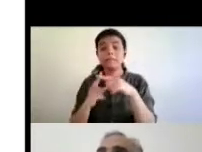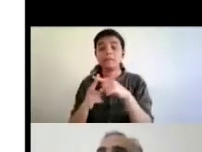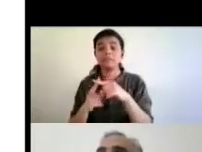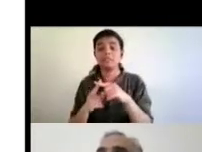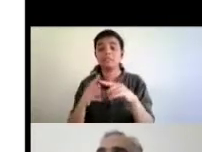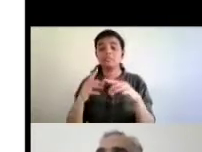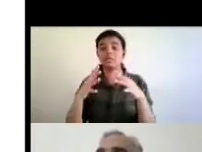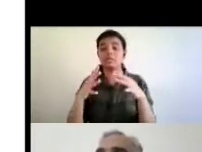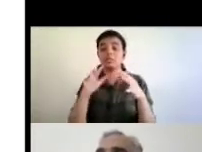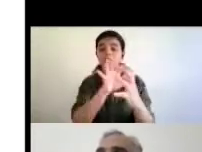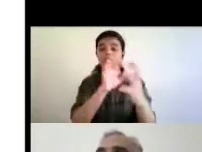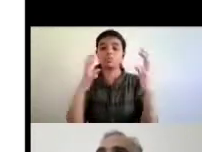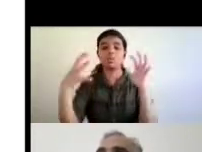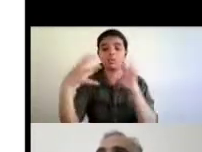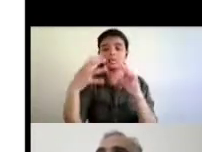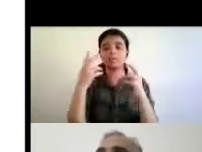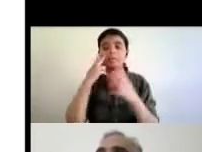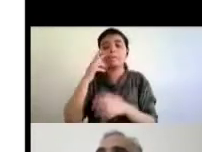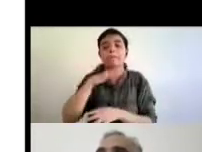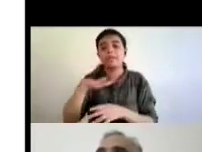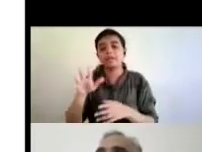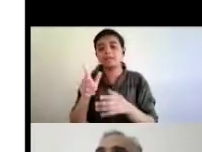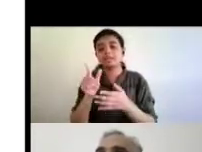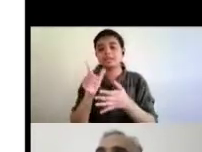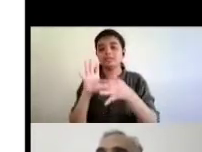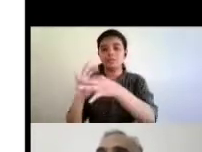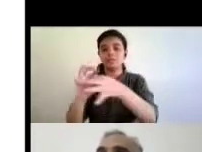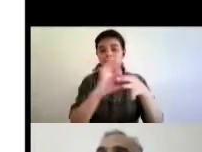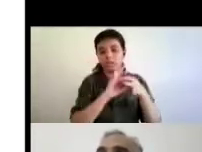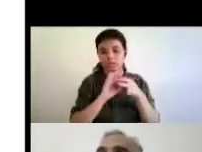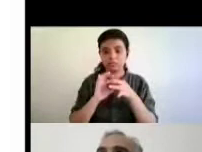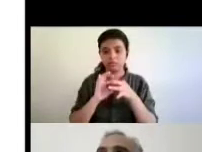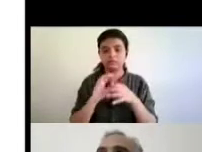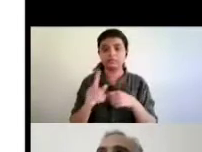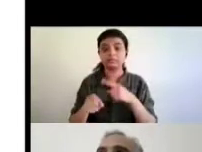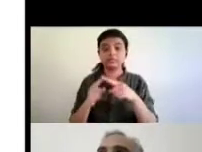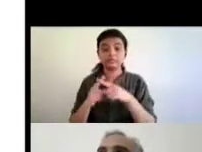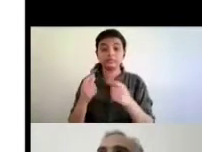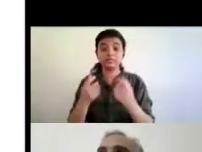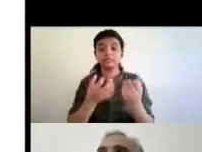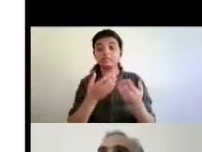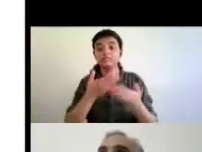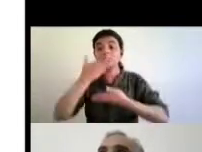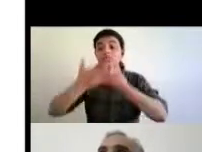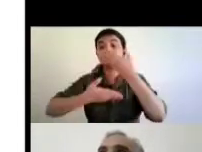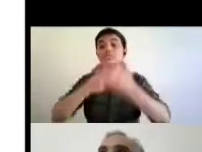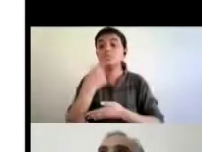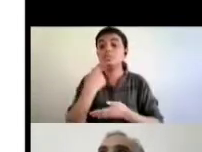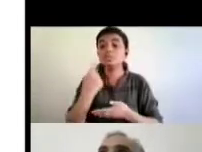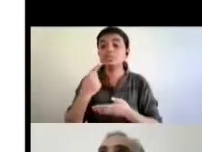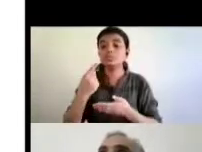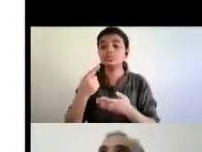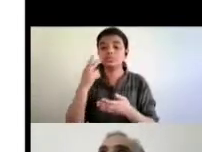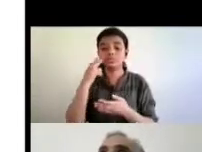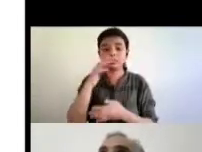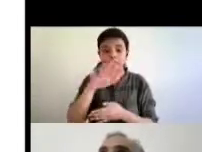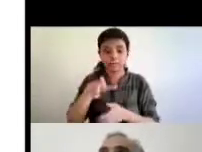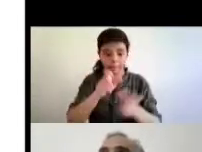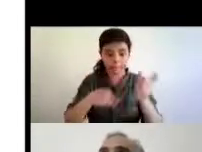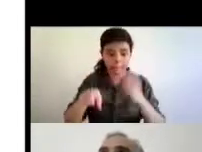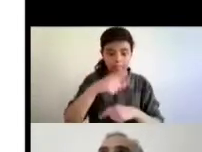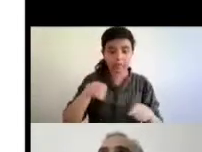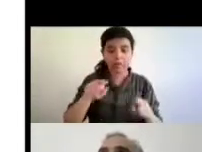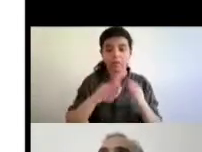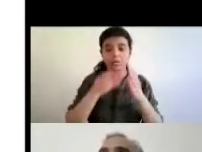international council for the educators of visually impaired all these uh